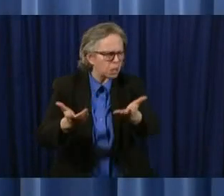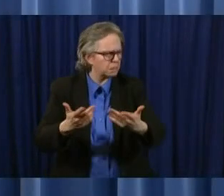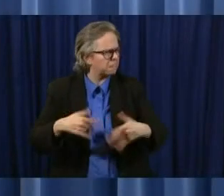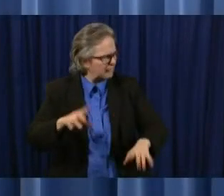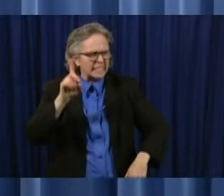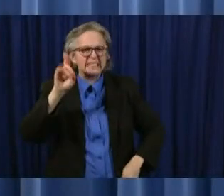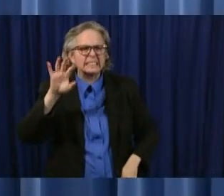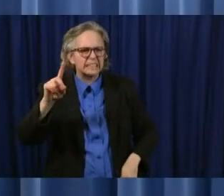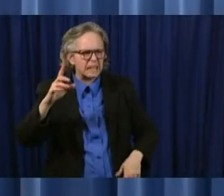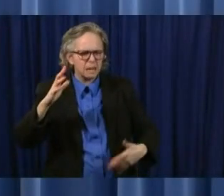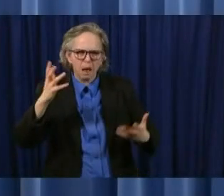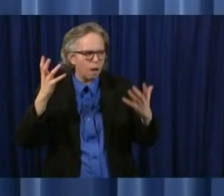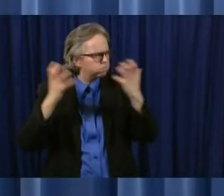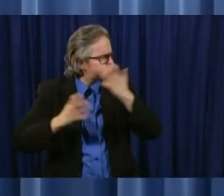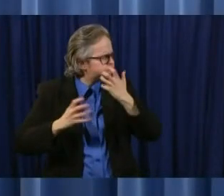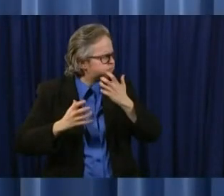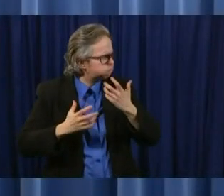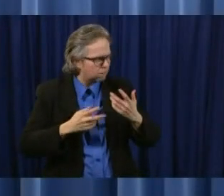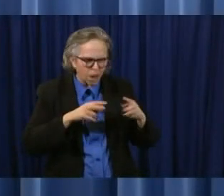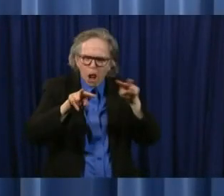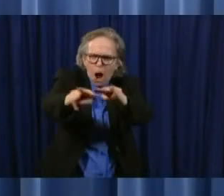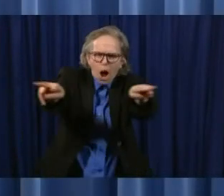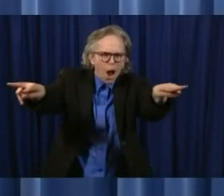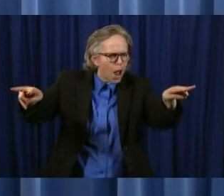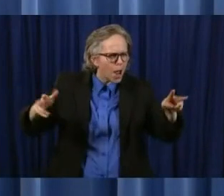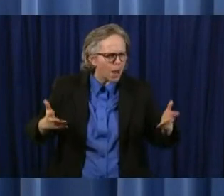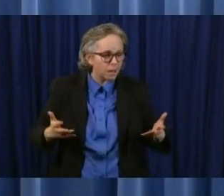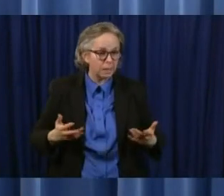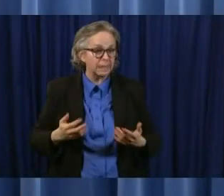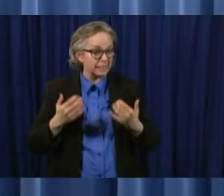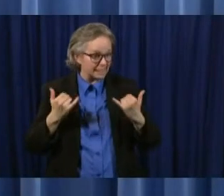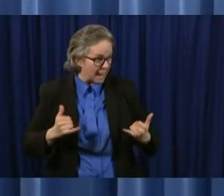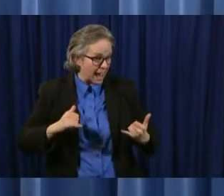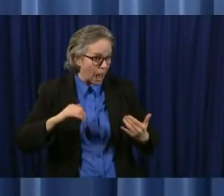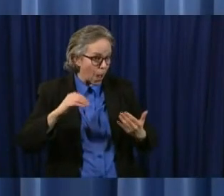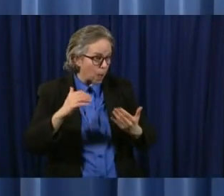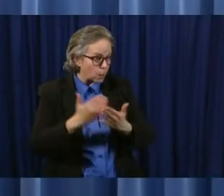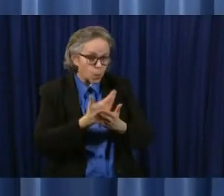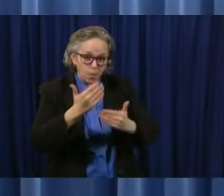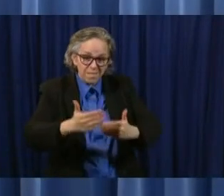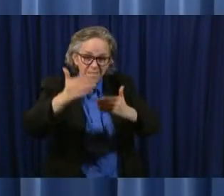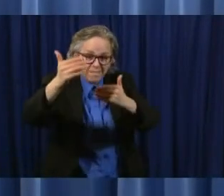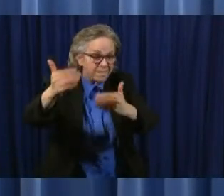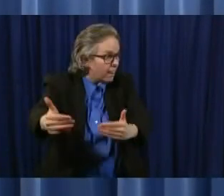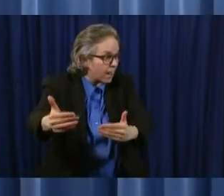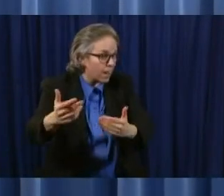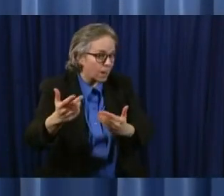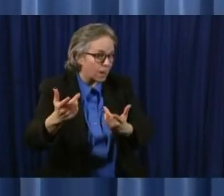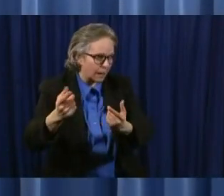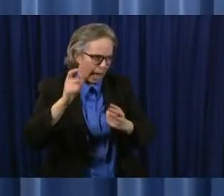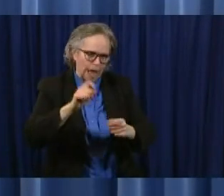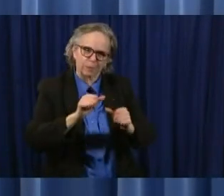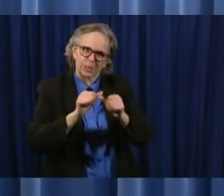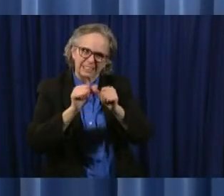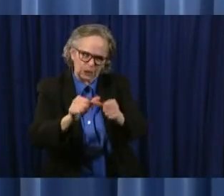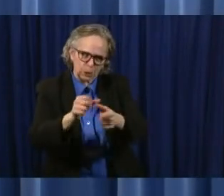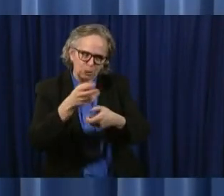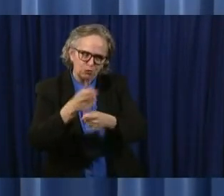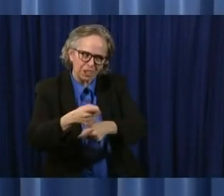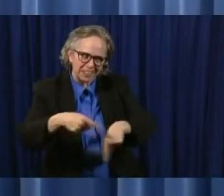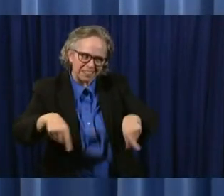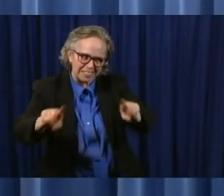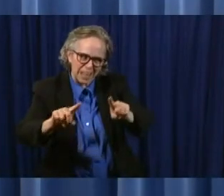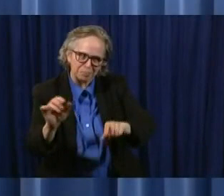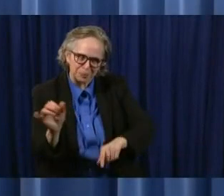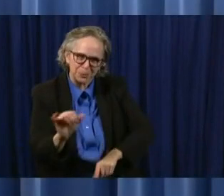well uh she said it's important to trust them as you're going out and as we are moving forward